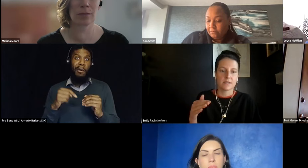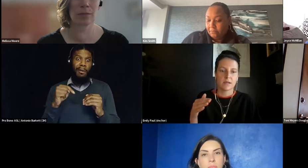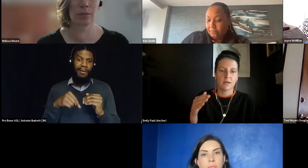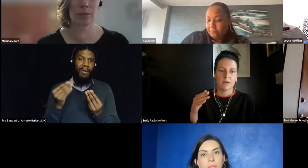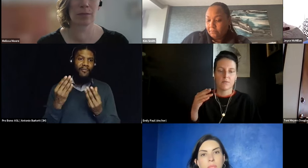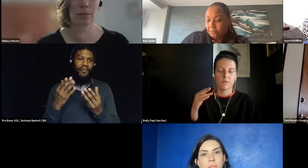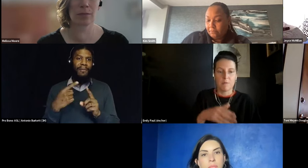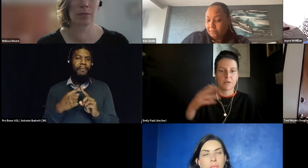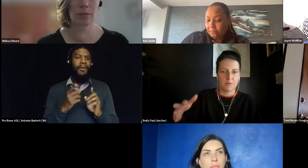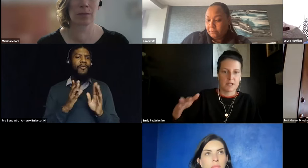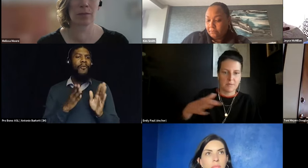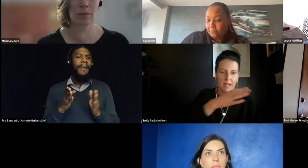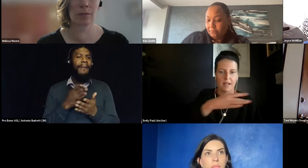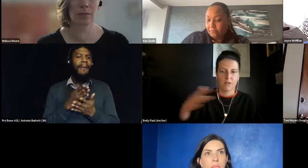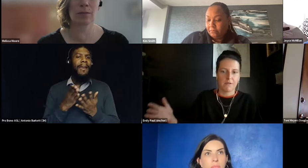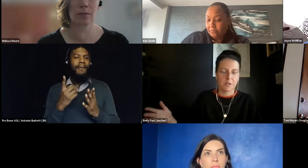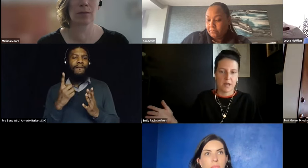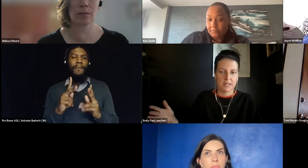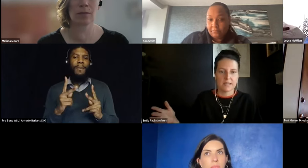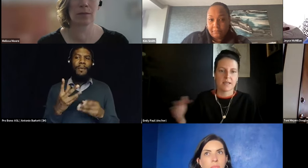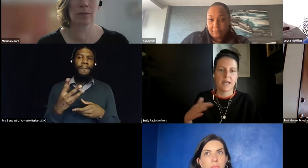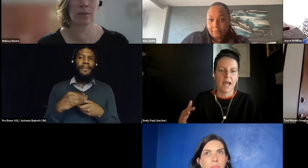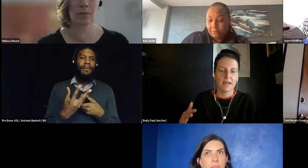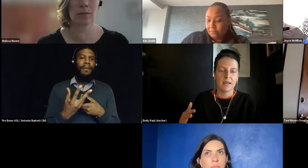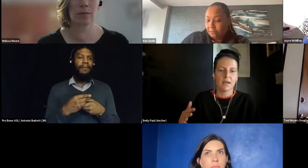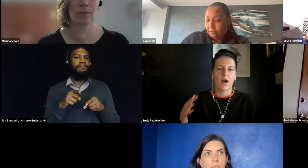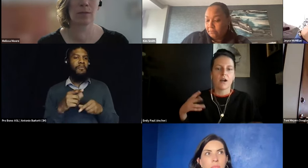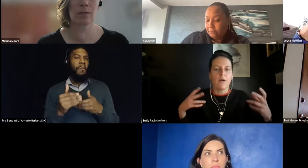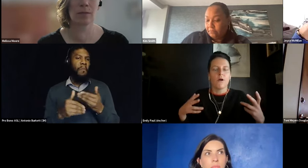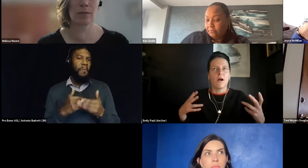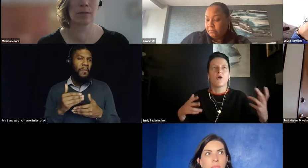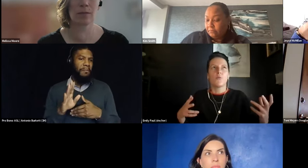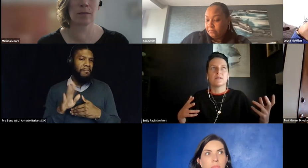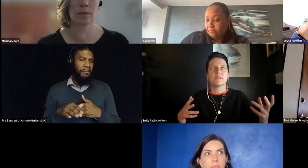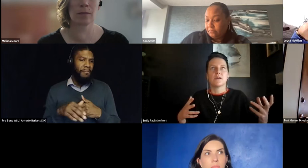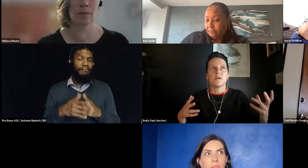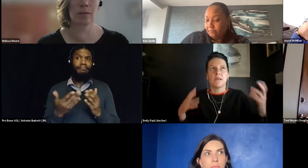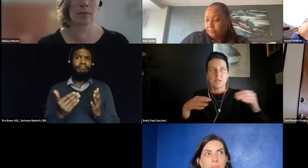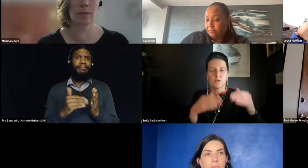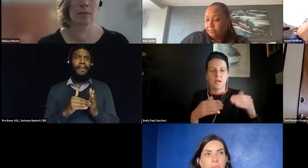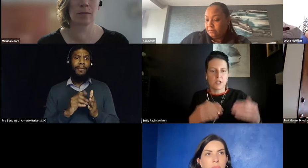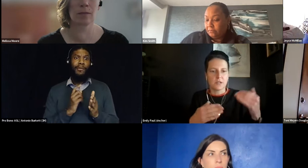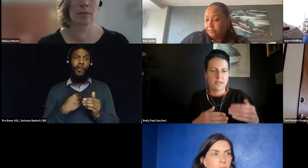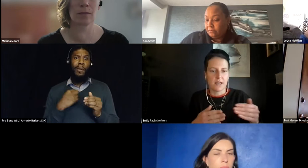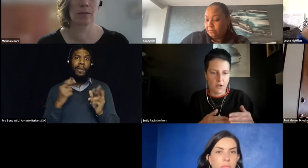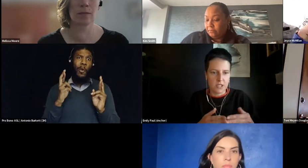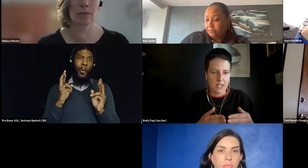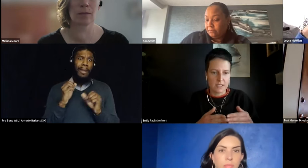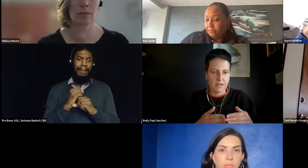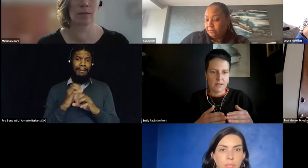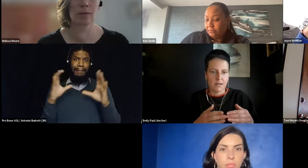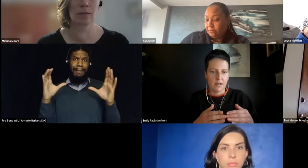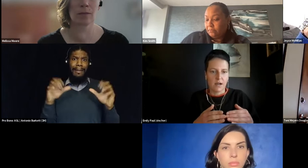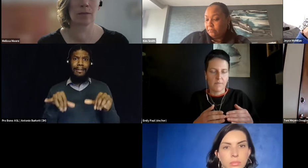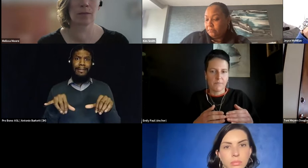ways for people to participate like throughout this process and again our our hope is yes we're trying to make sure this technology